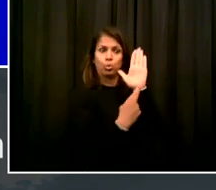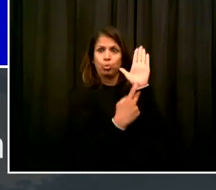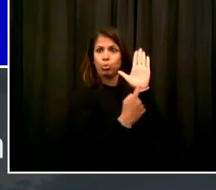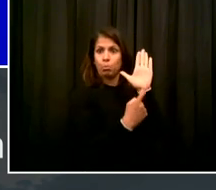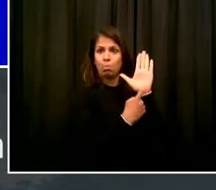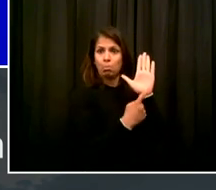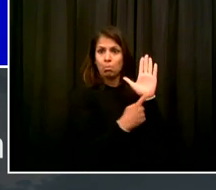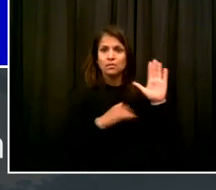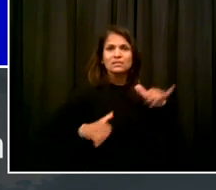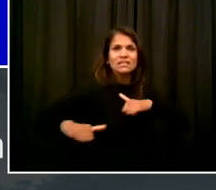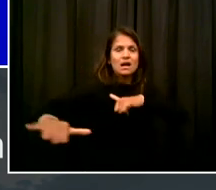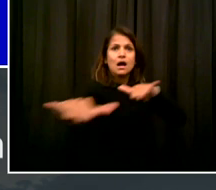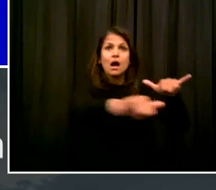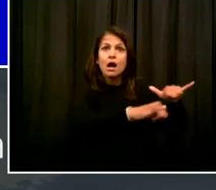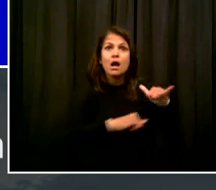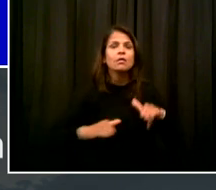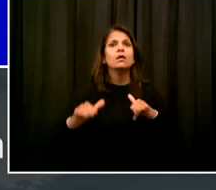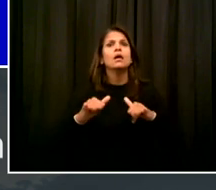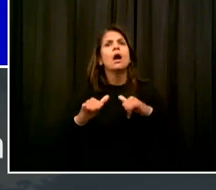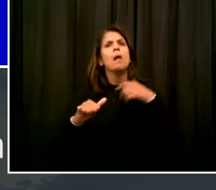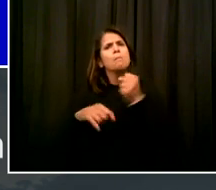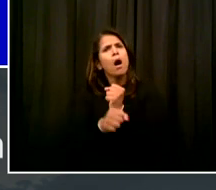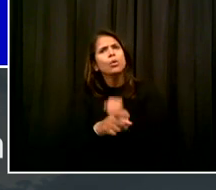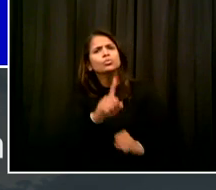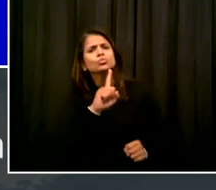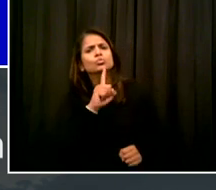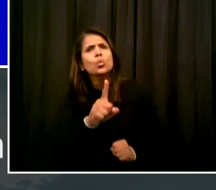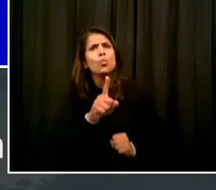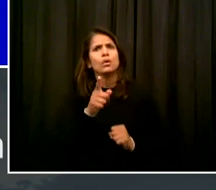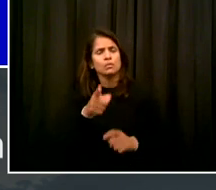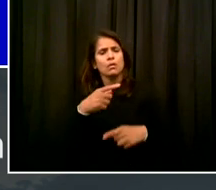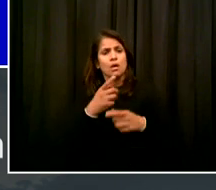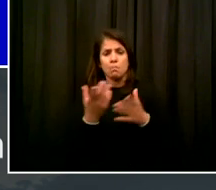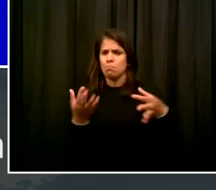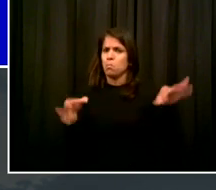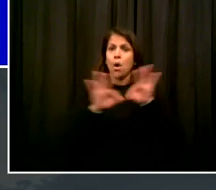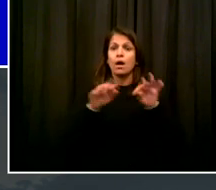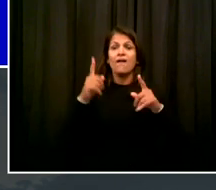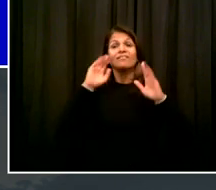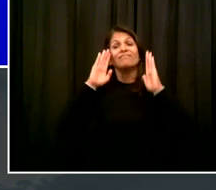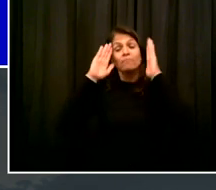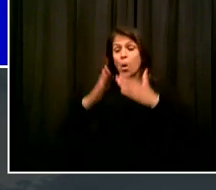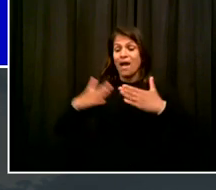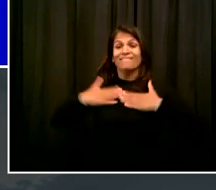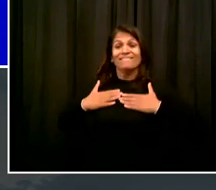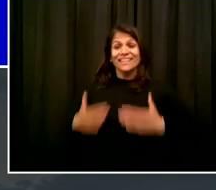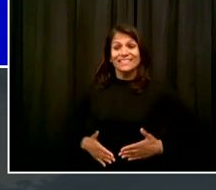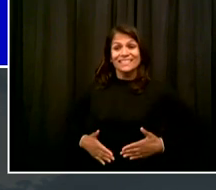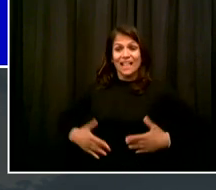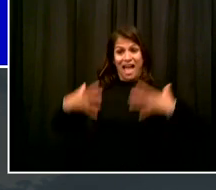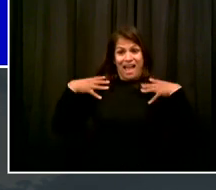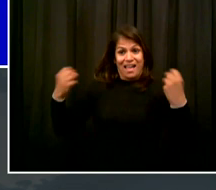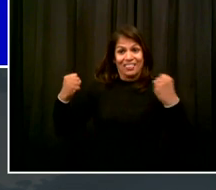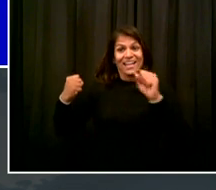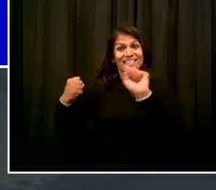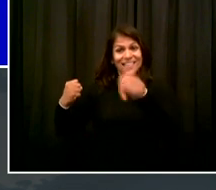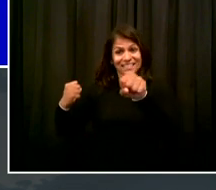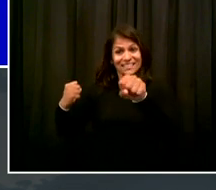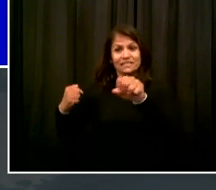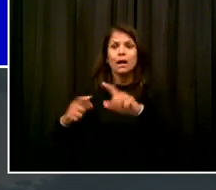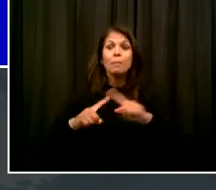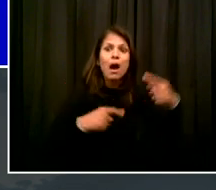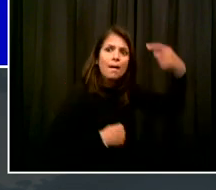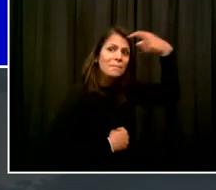healthy unless they were getting that mental health support. So that gold standard continues to be built every day. And here to talk about